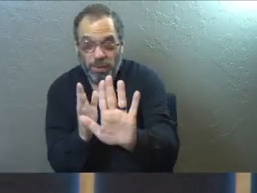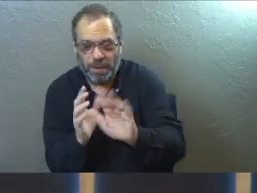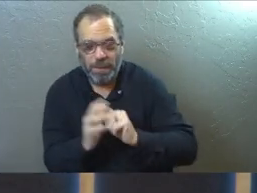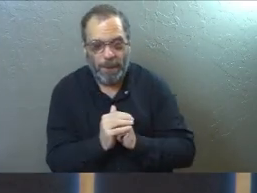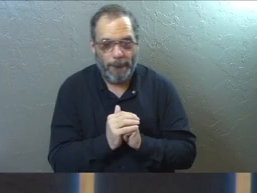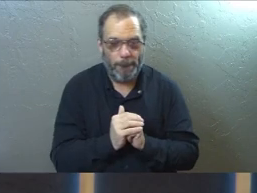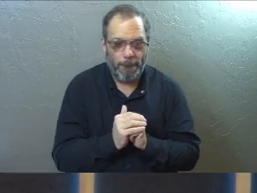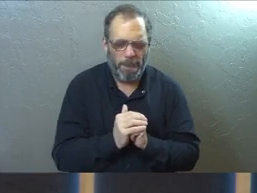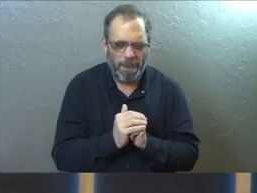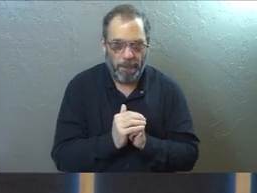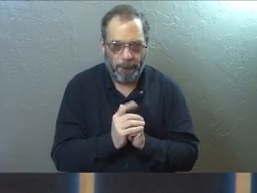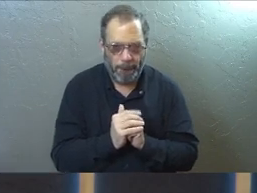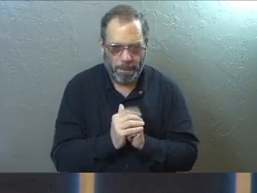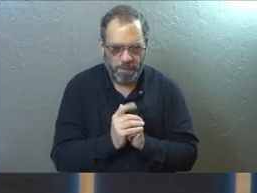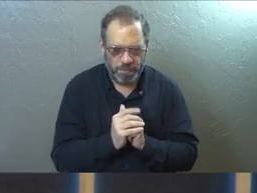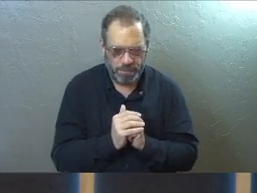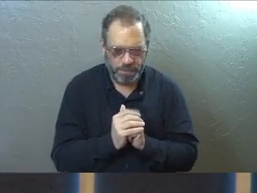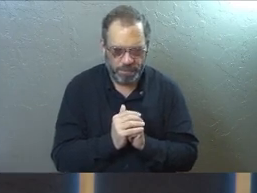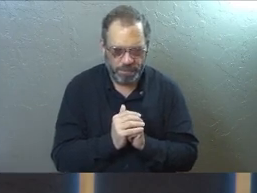second.